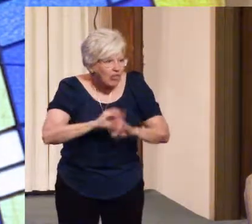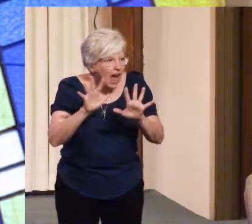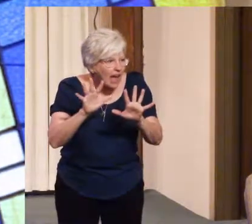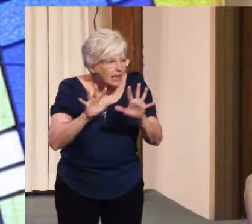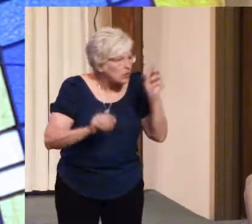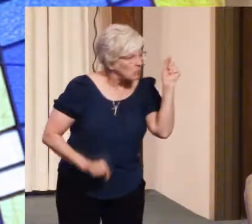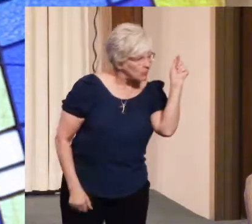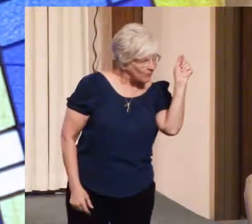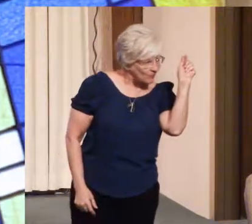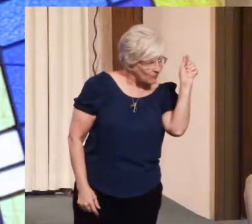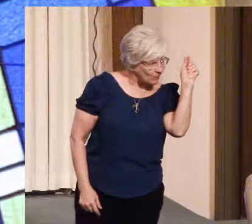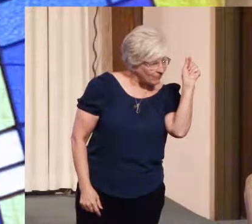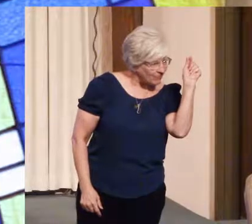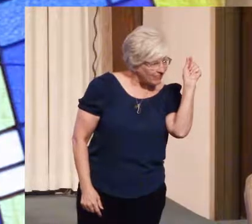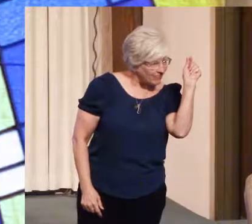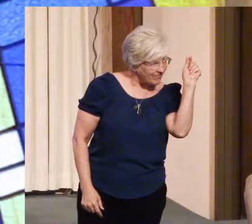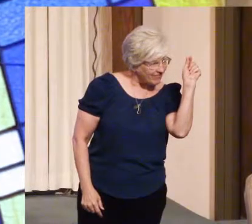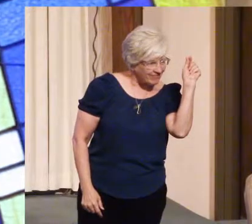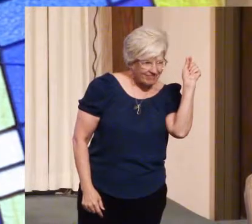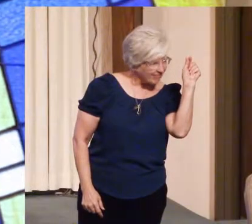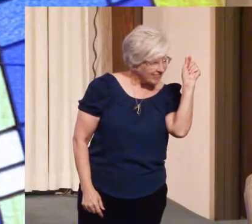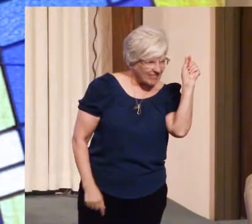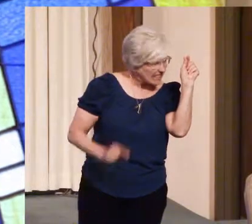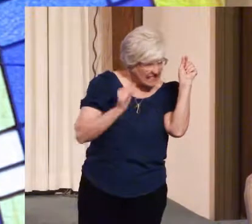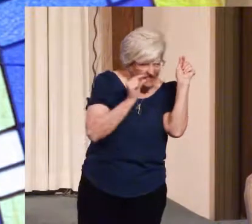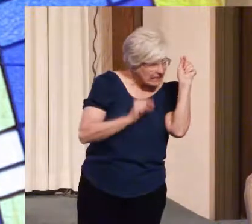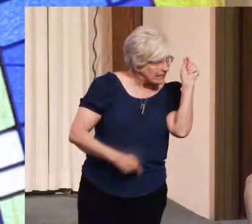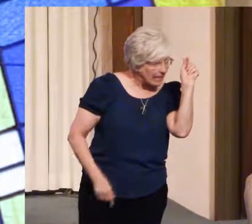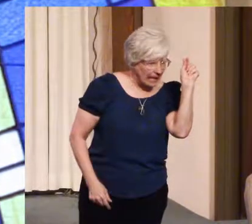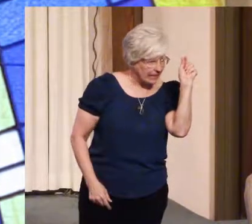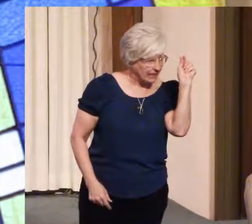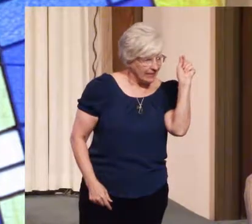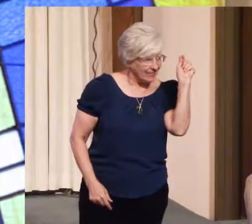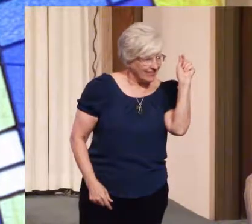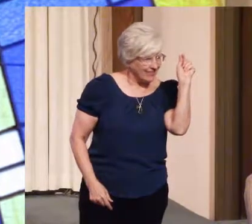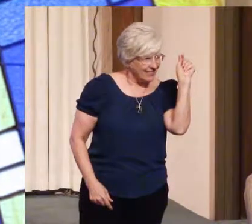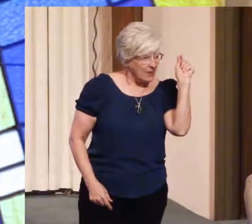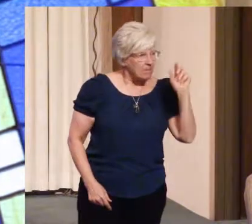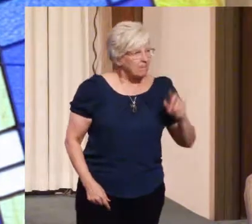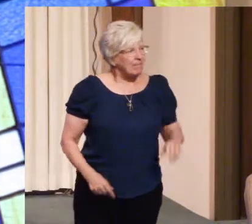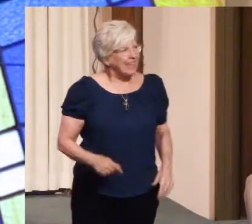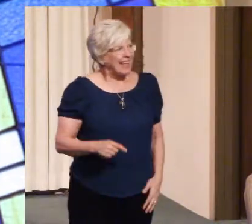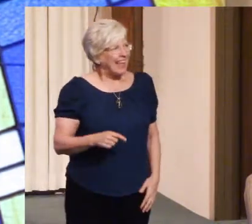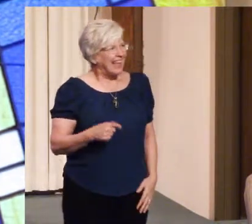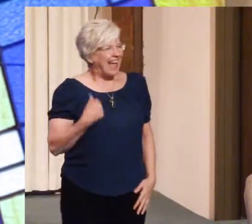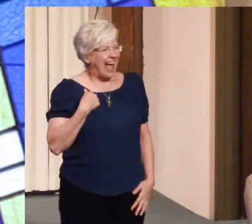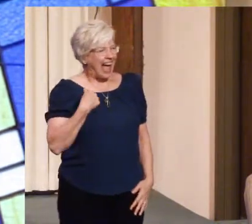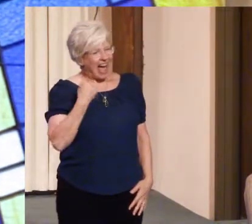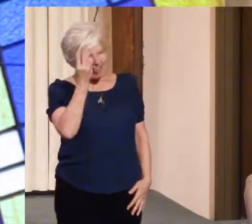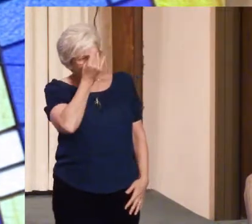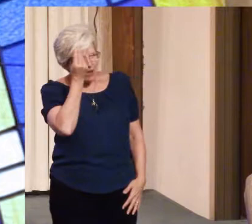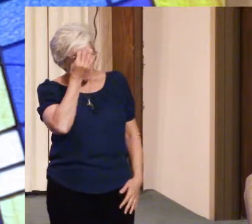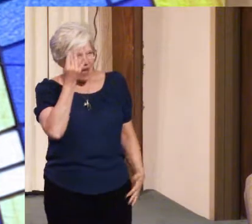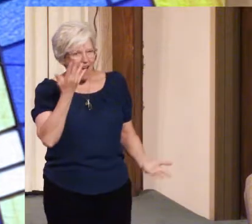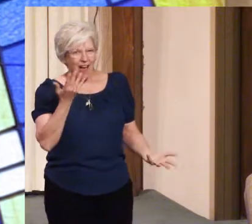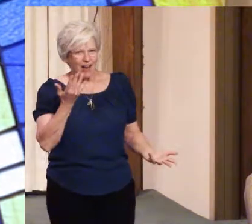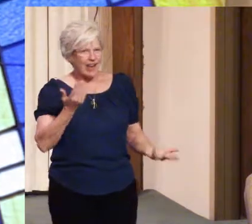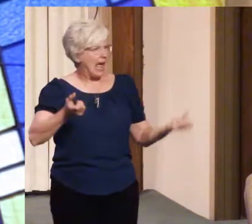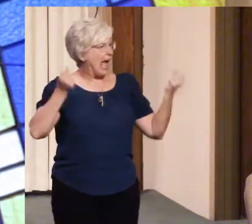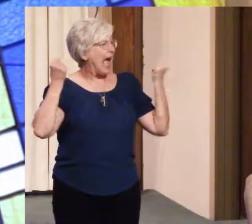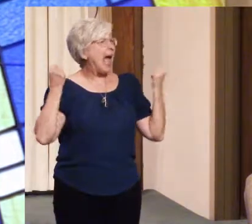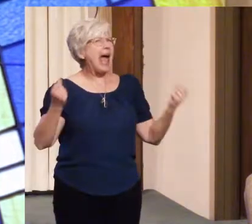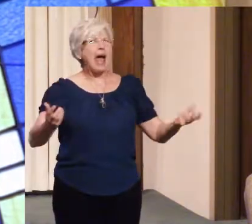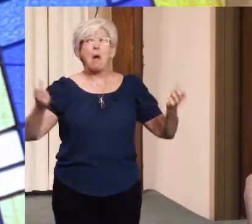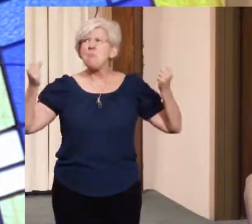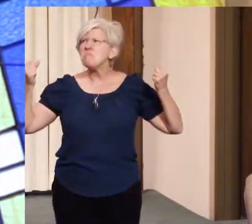of the spectrum. I think about how many things there are